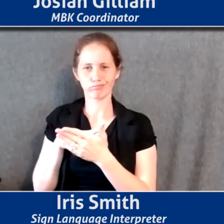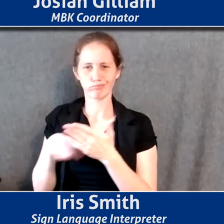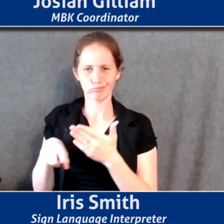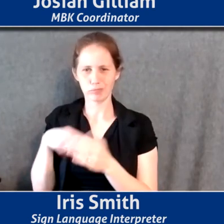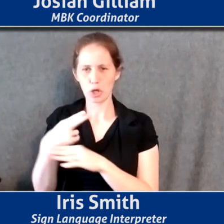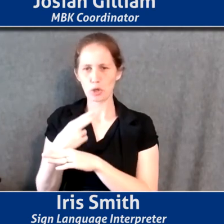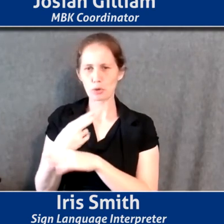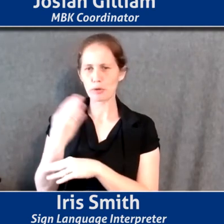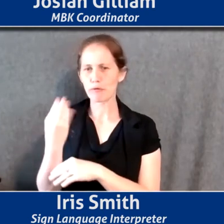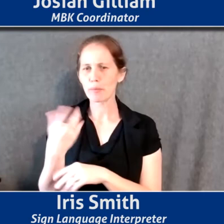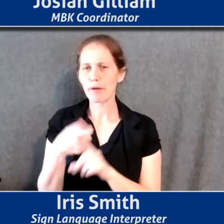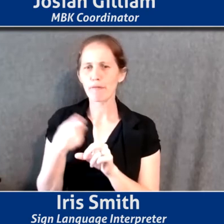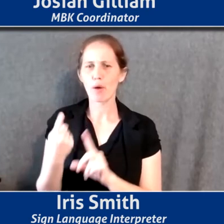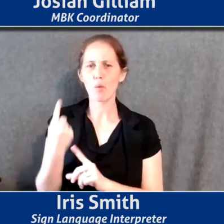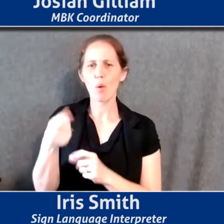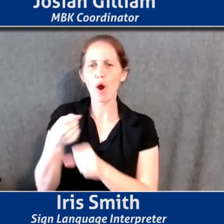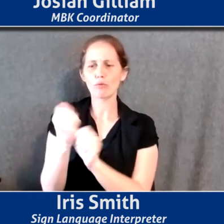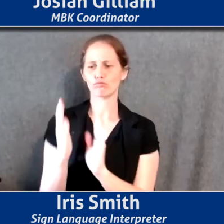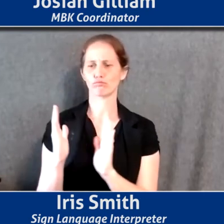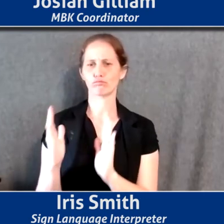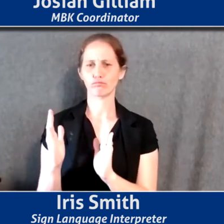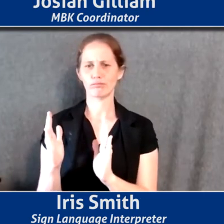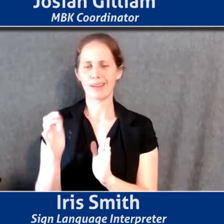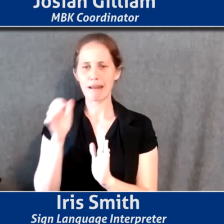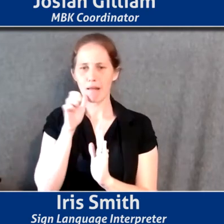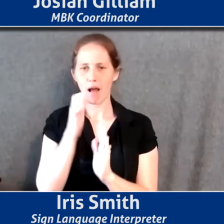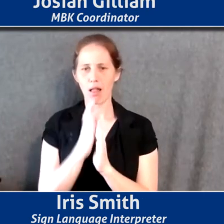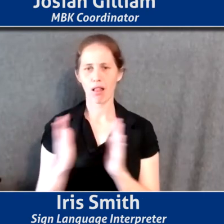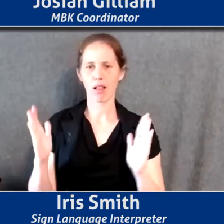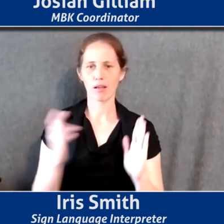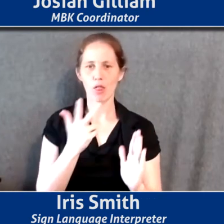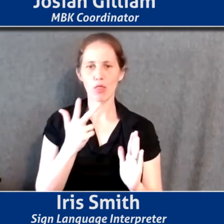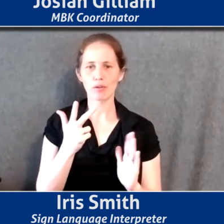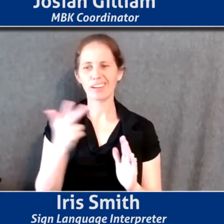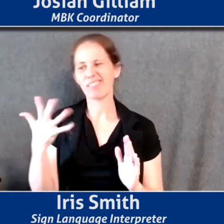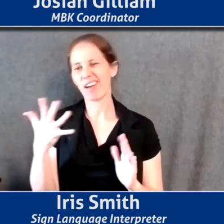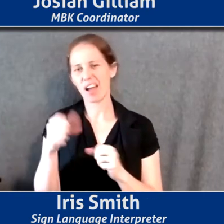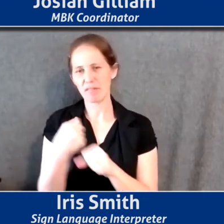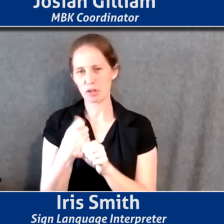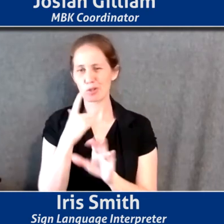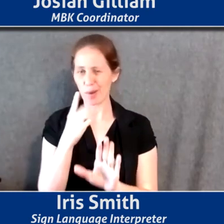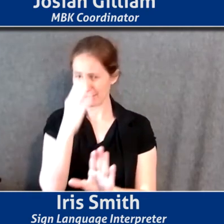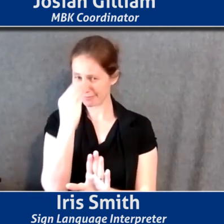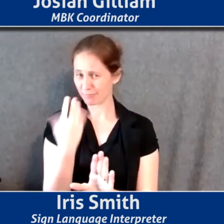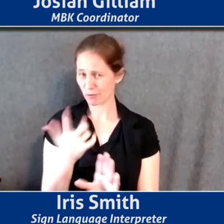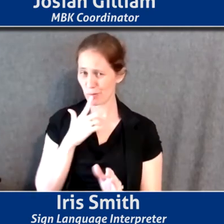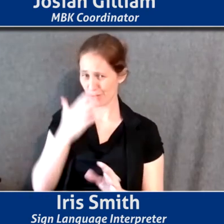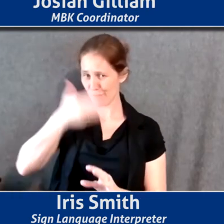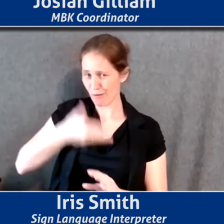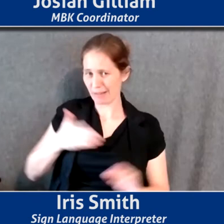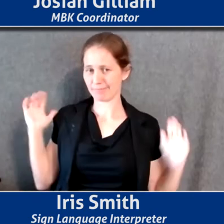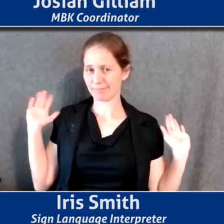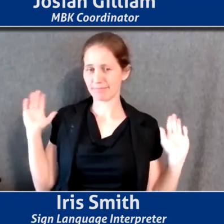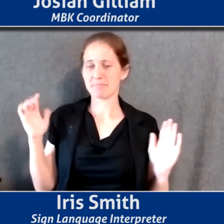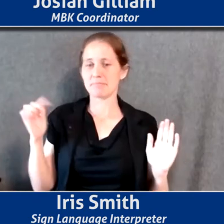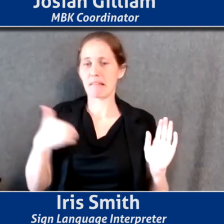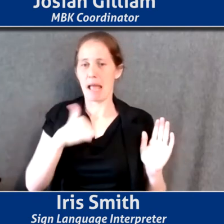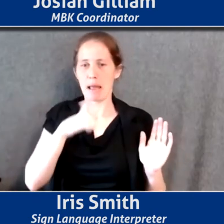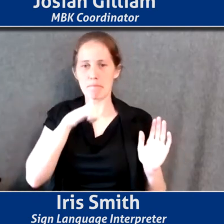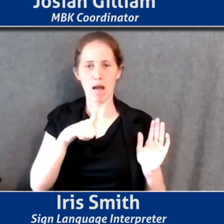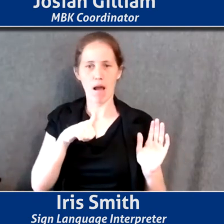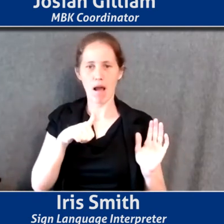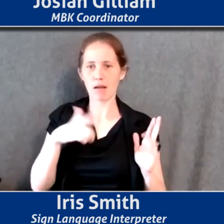data from a one year period rather than a three or five year period. And I want to just acknowledge that up front. I am not, um, a social